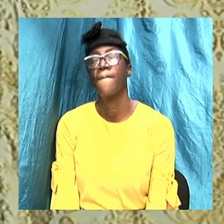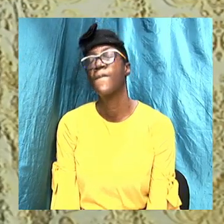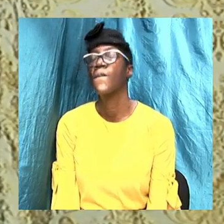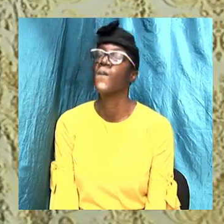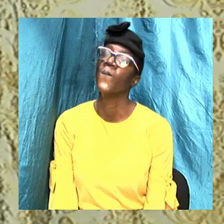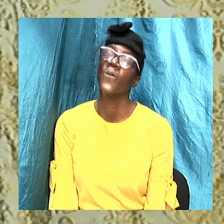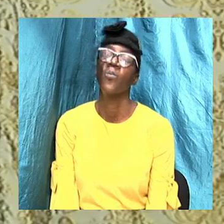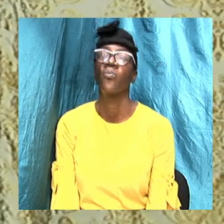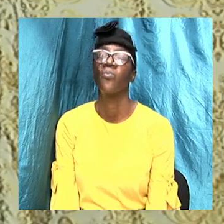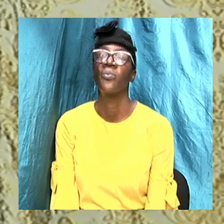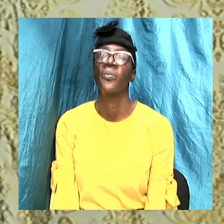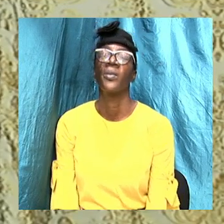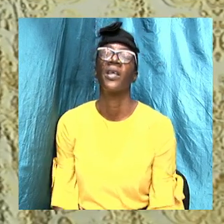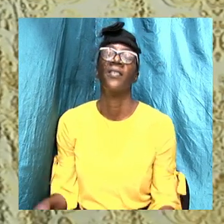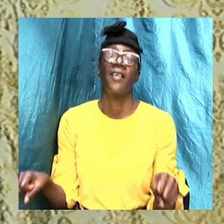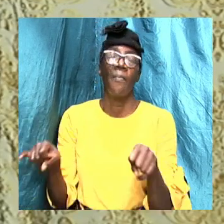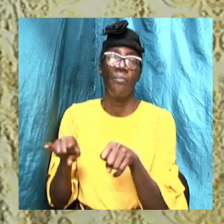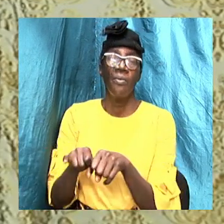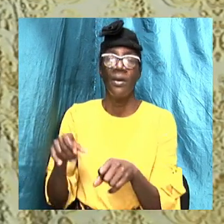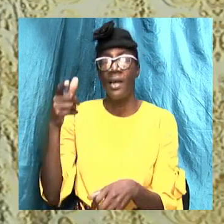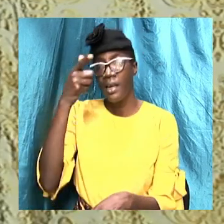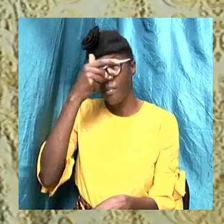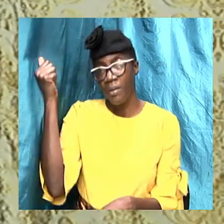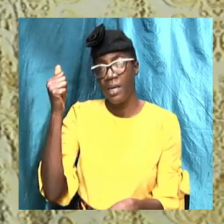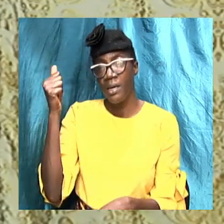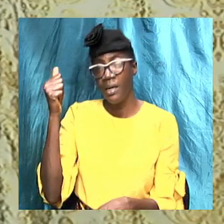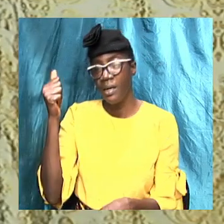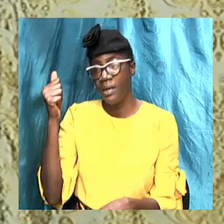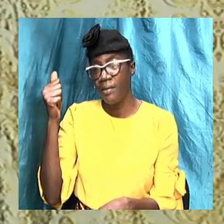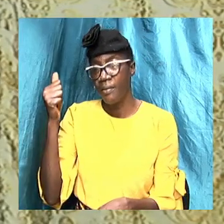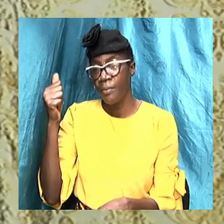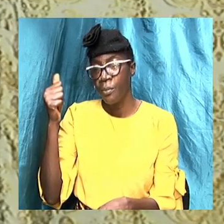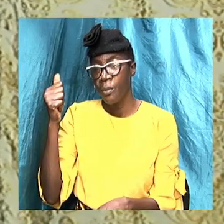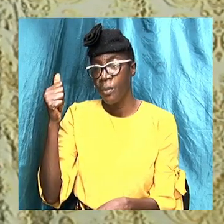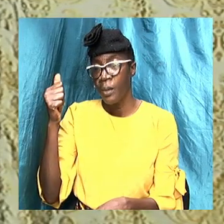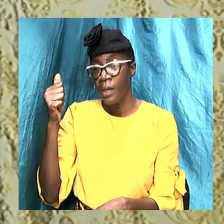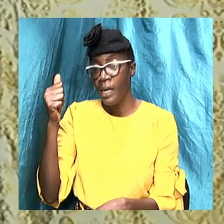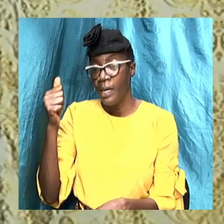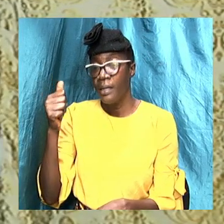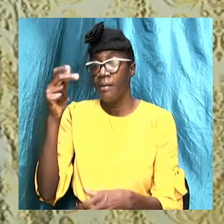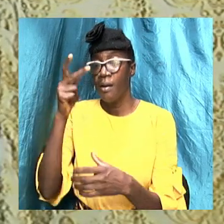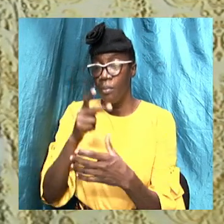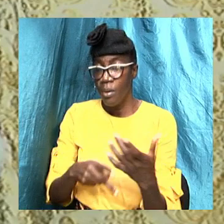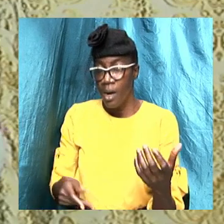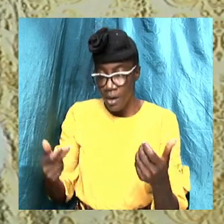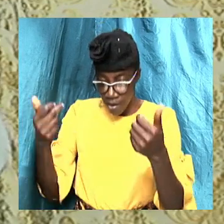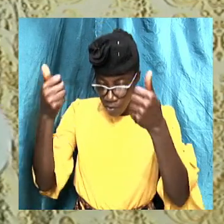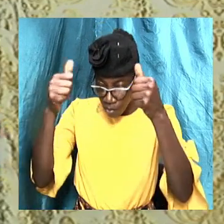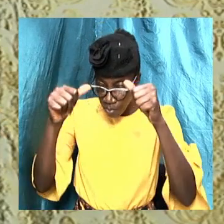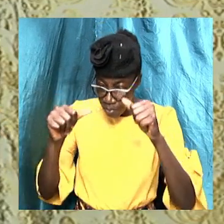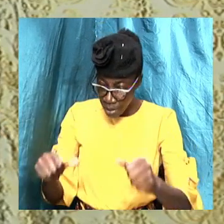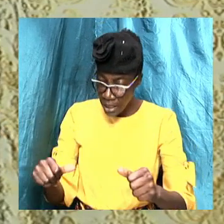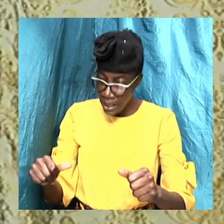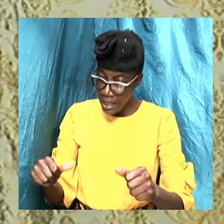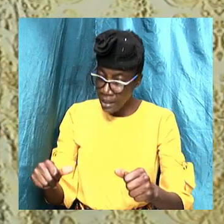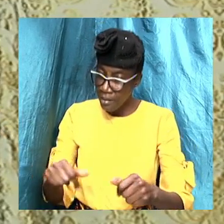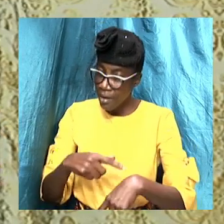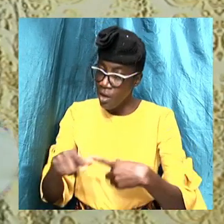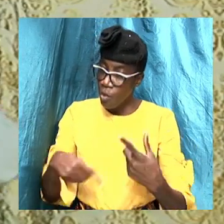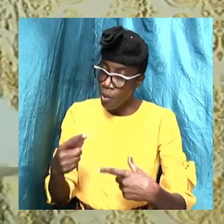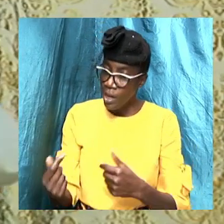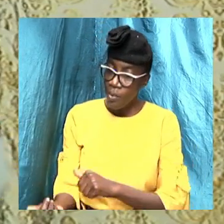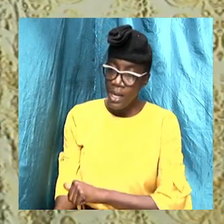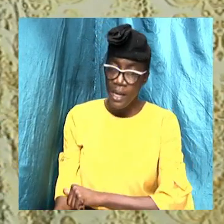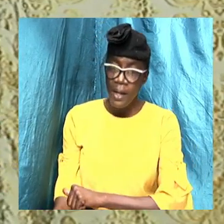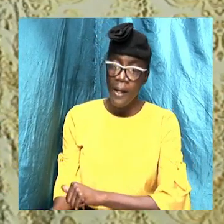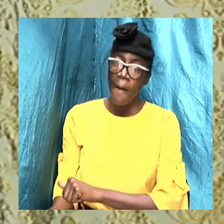So it is important because it is an act of obedience when we get baptized. It